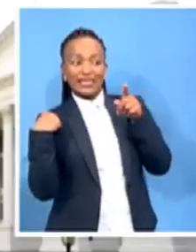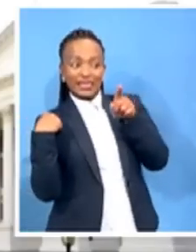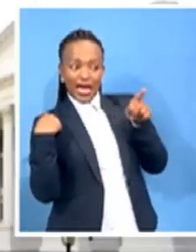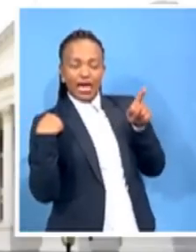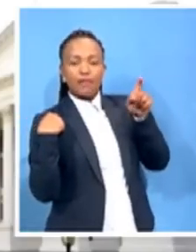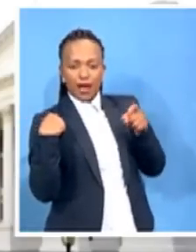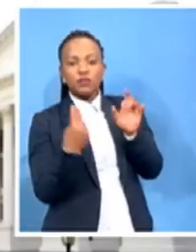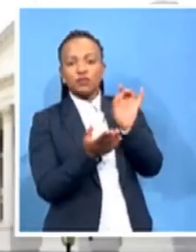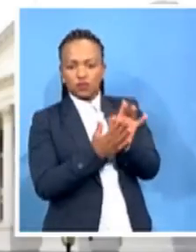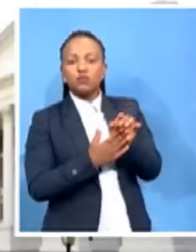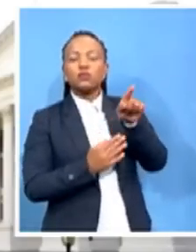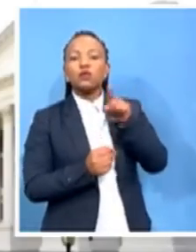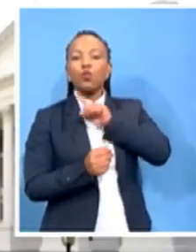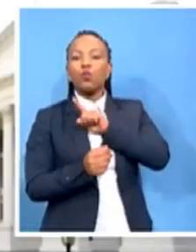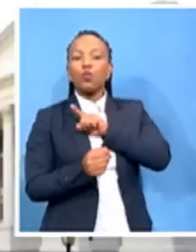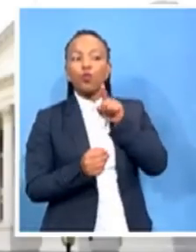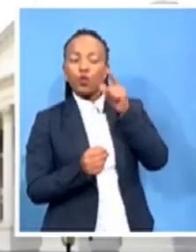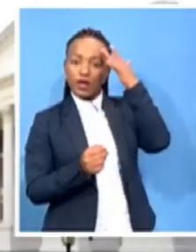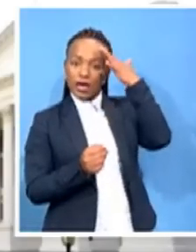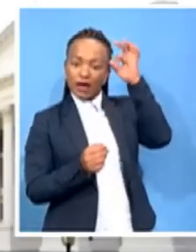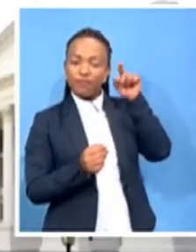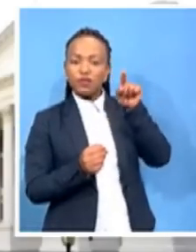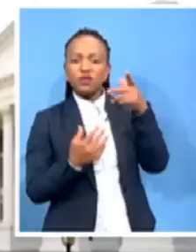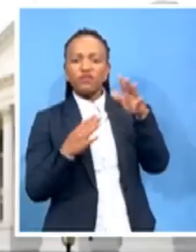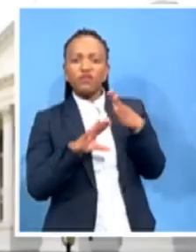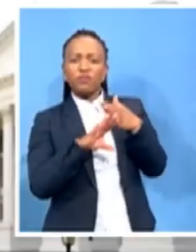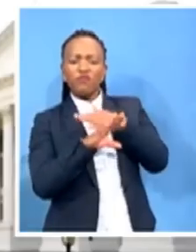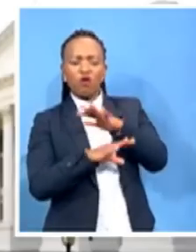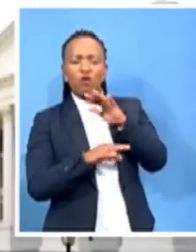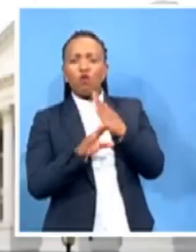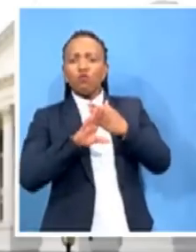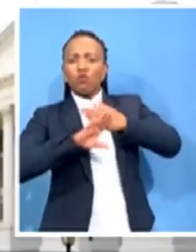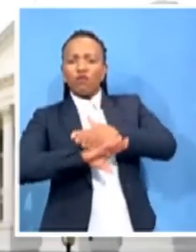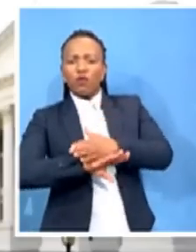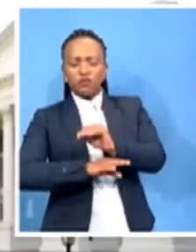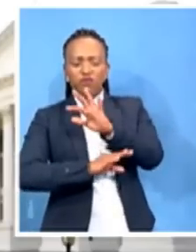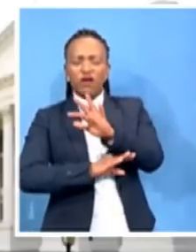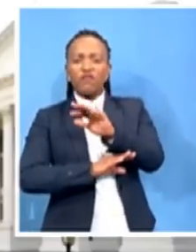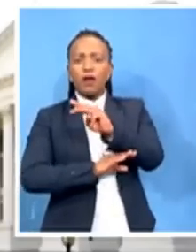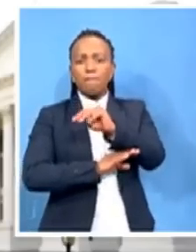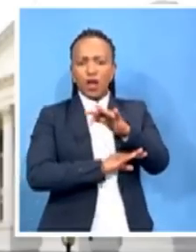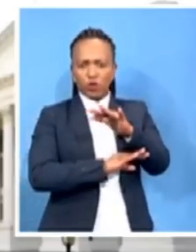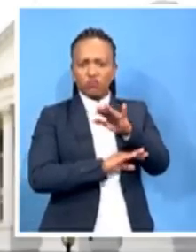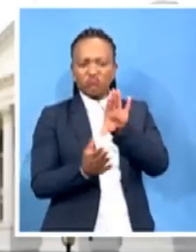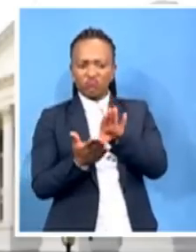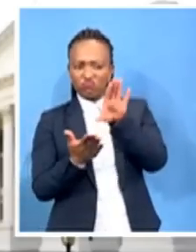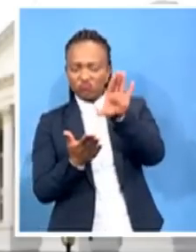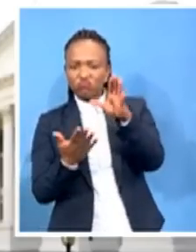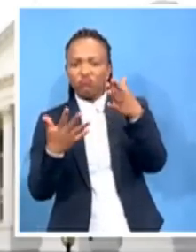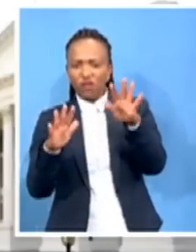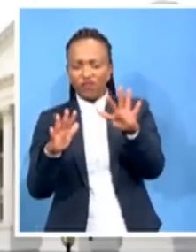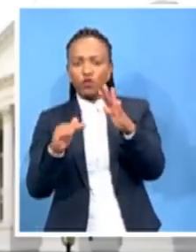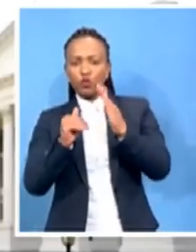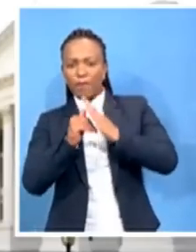to spend more than $5 billion to invest in reconstructing again the